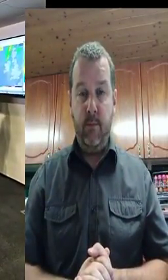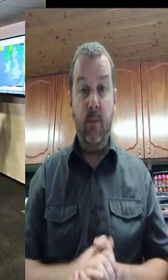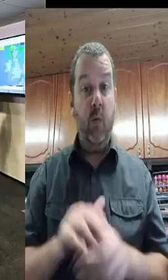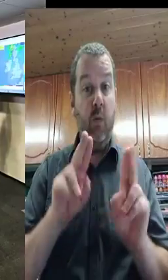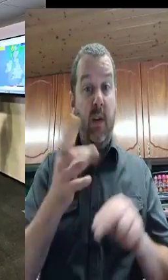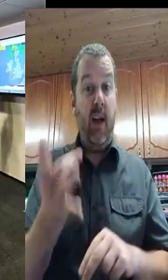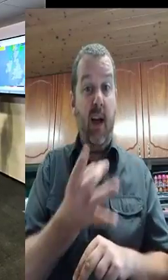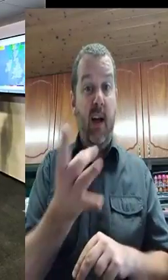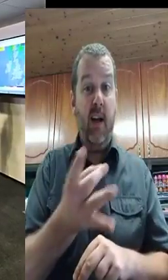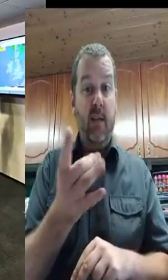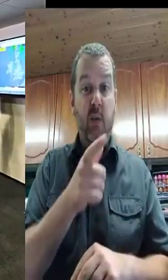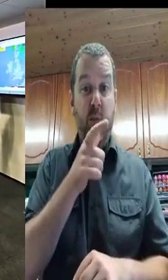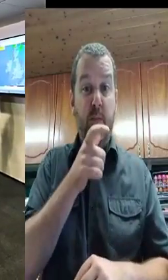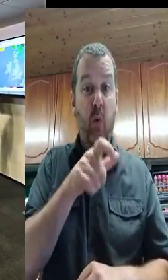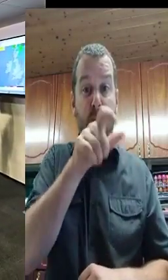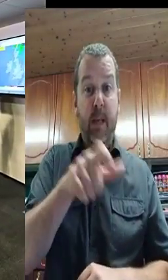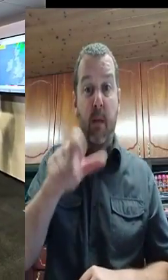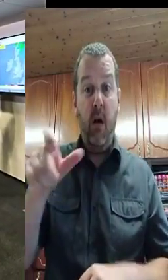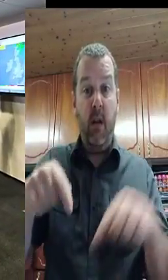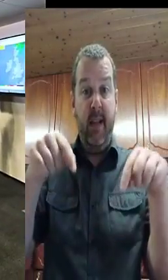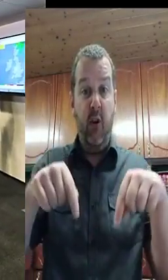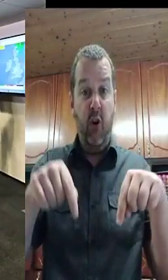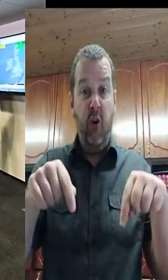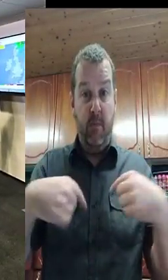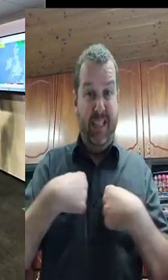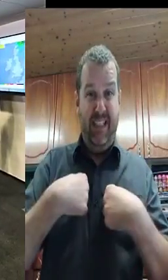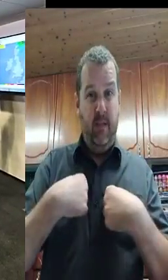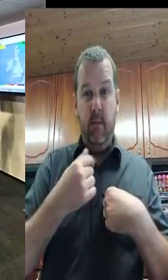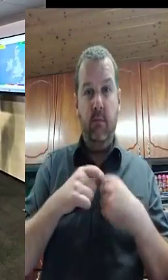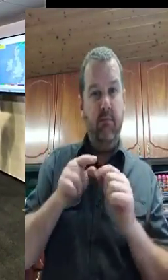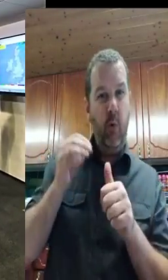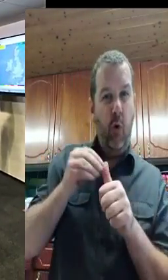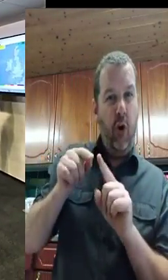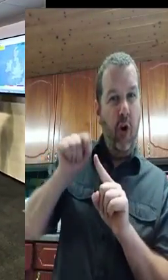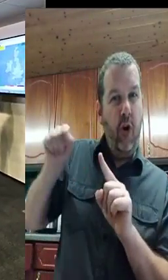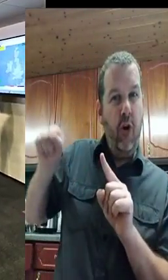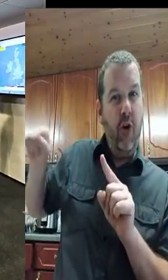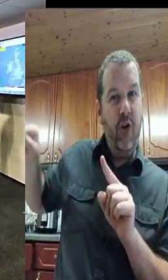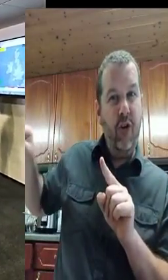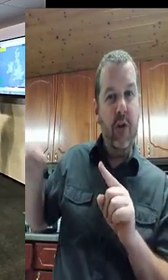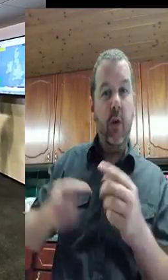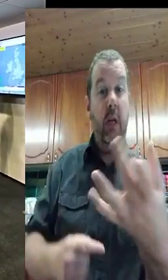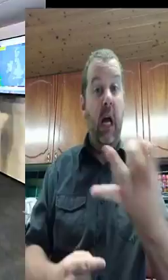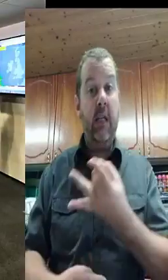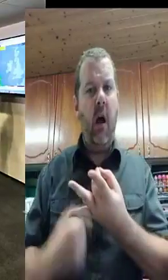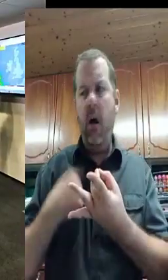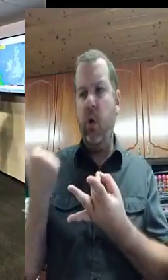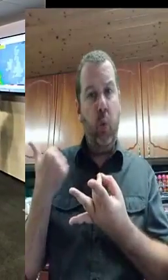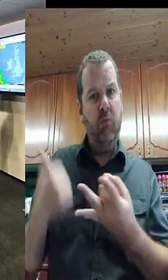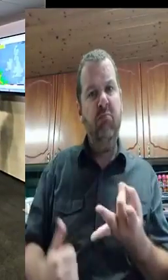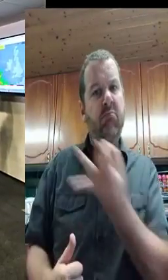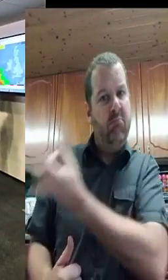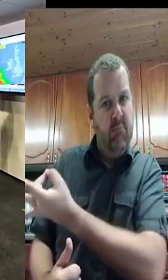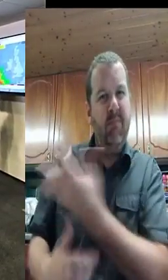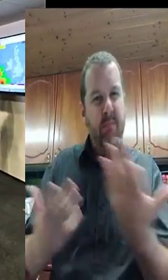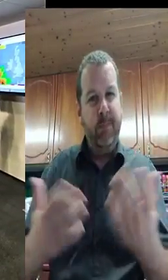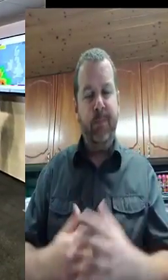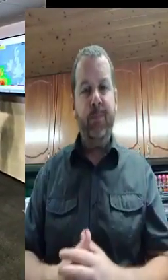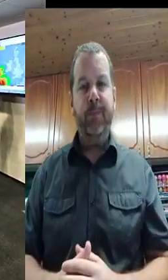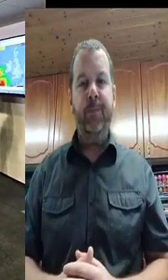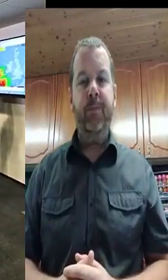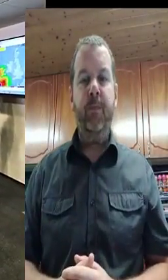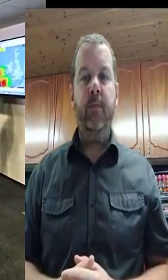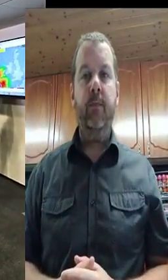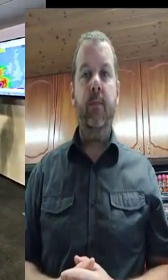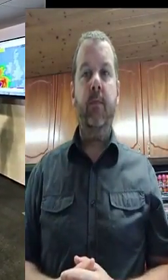heaviest of the rain, for example. And that the heaviest of the rain could actually stay right out in the Atlantic. But at this stage, it looks like the heaviest